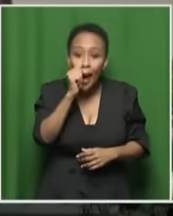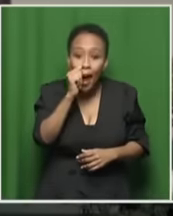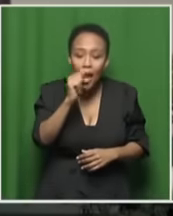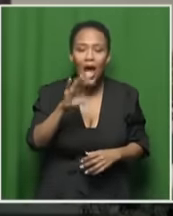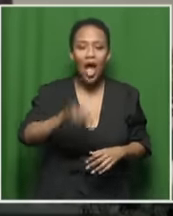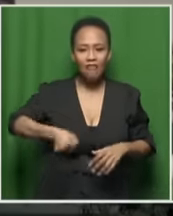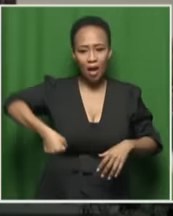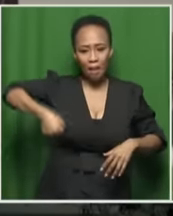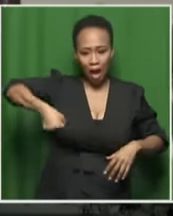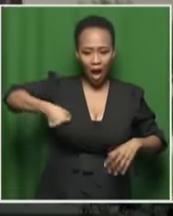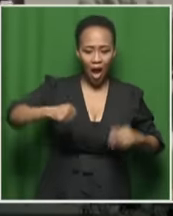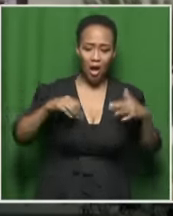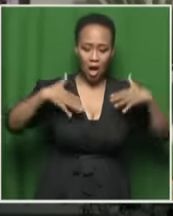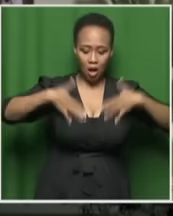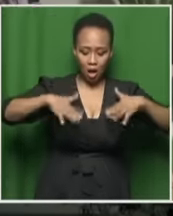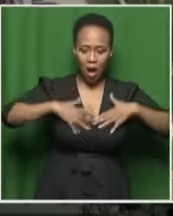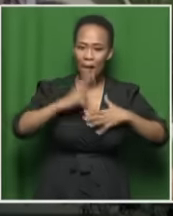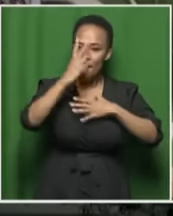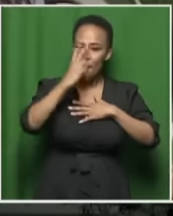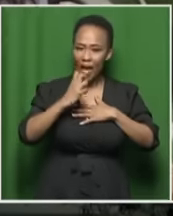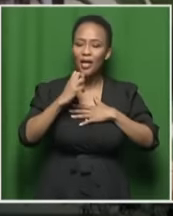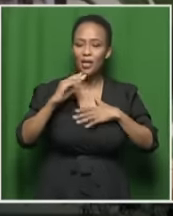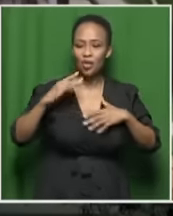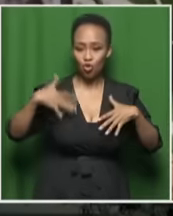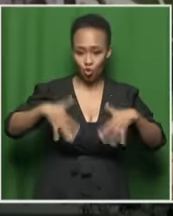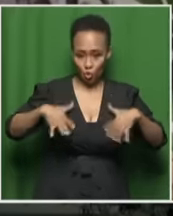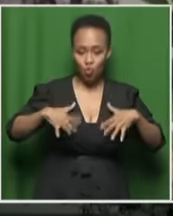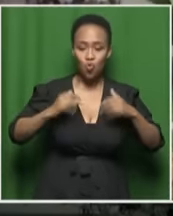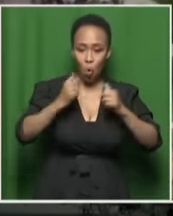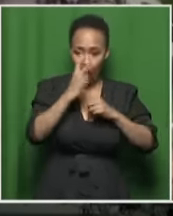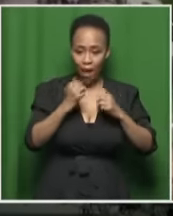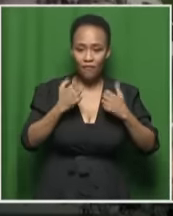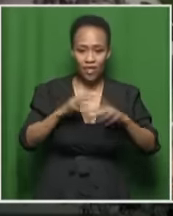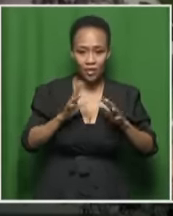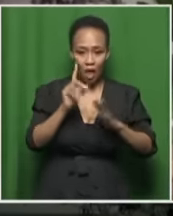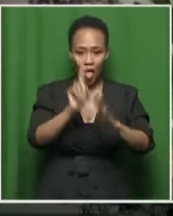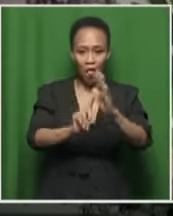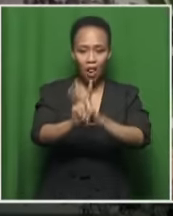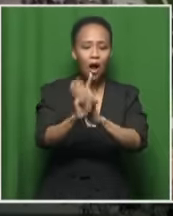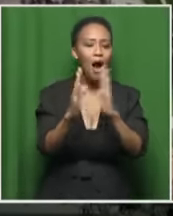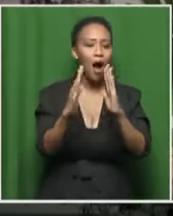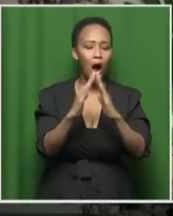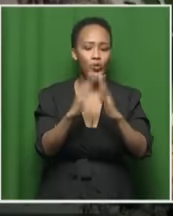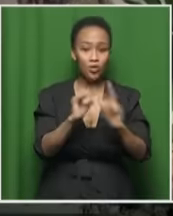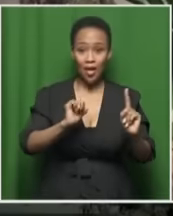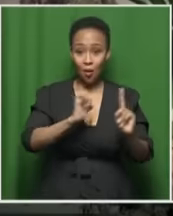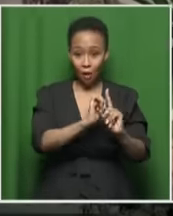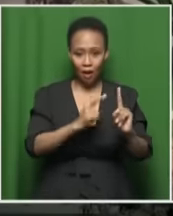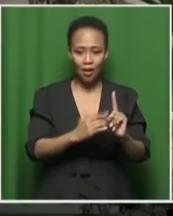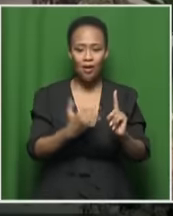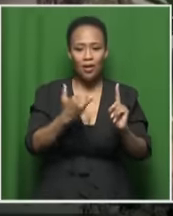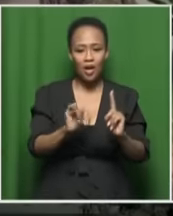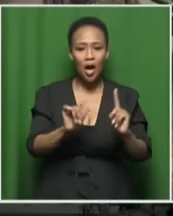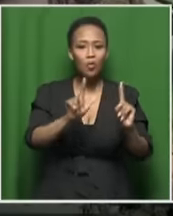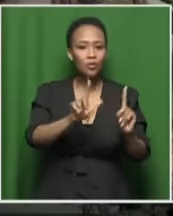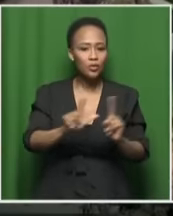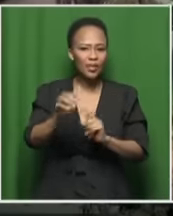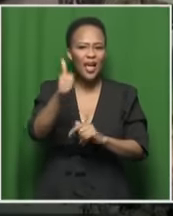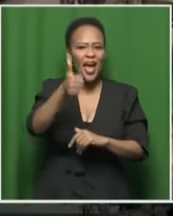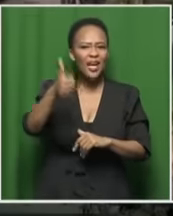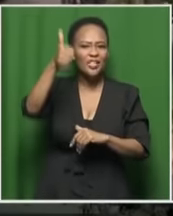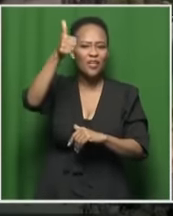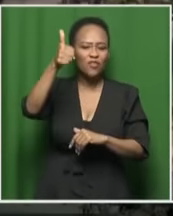and also wearing black suits who'd been taken inside the house. We'll just show you those visuals which we sent to your executive producer